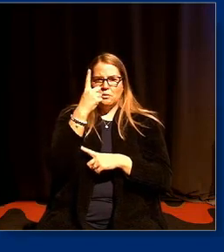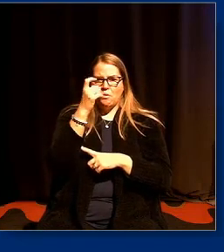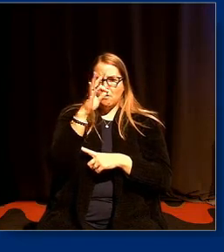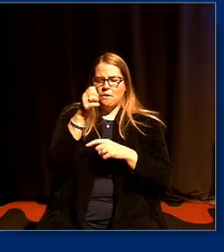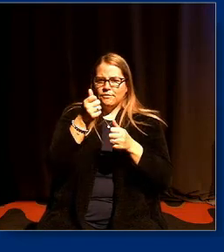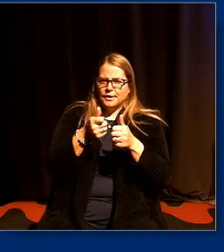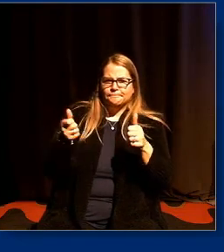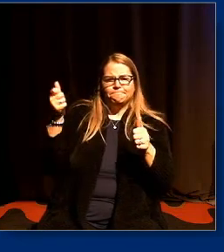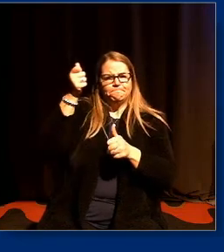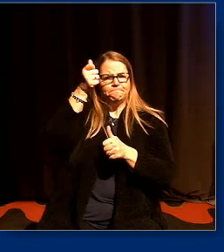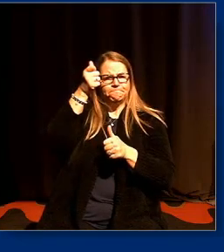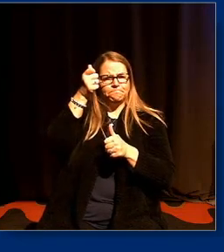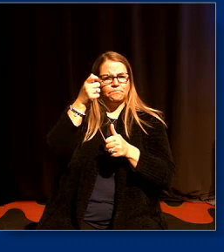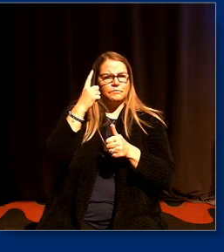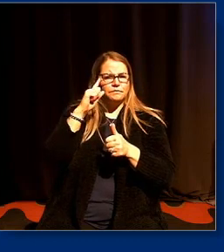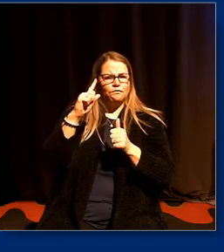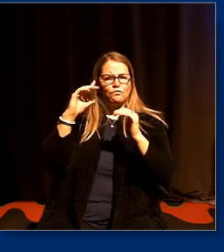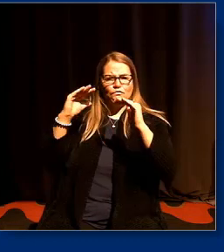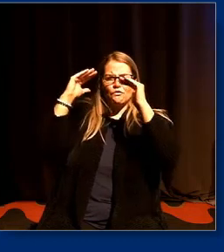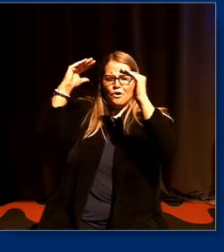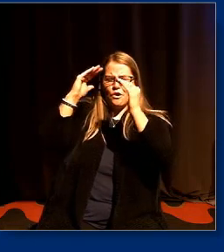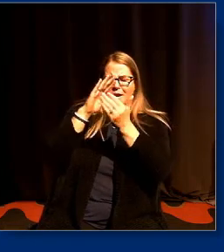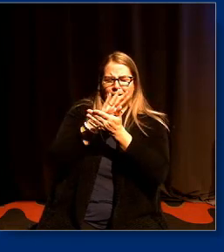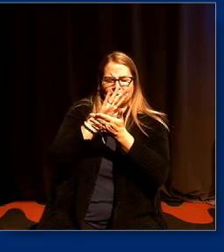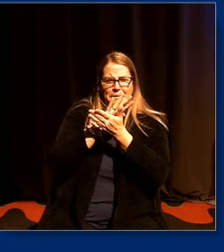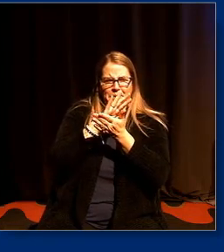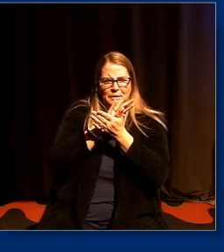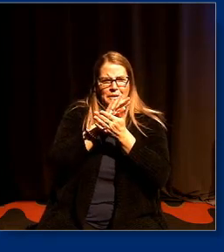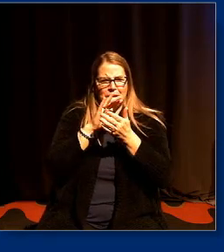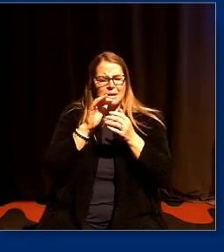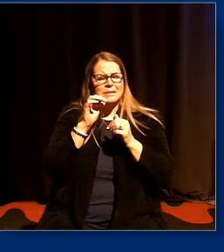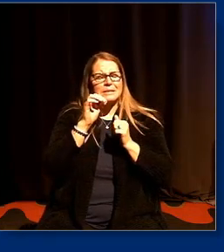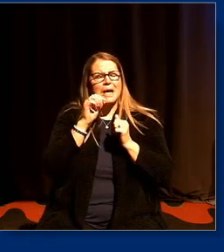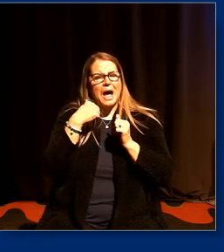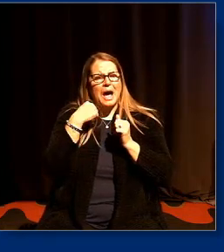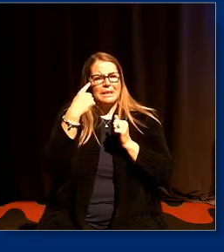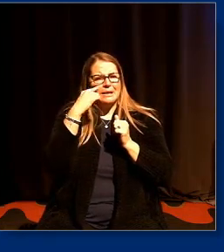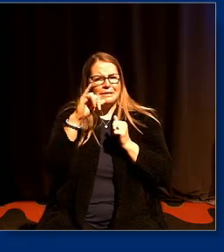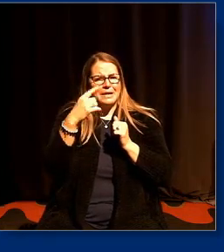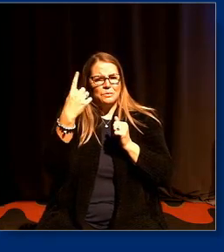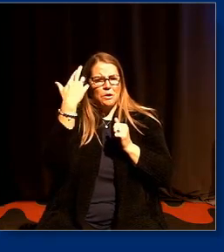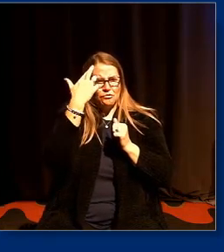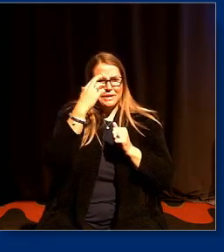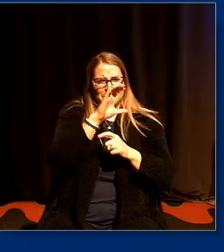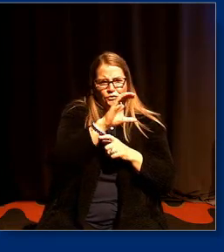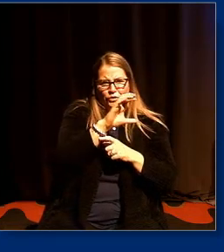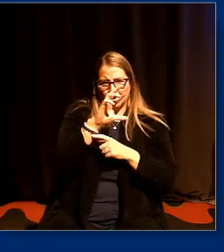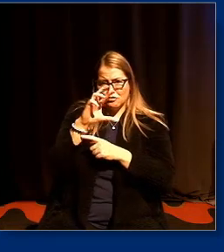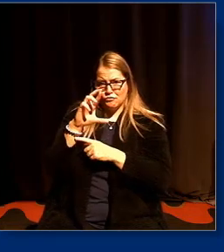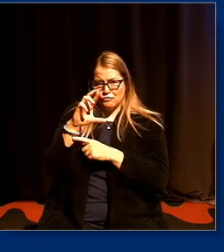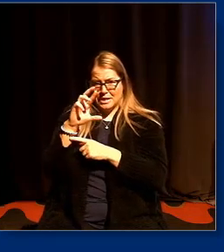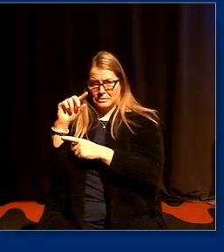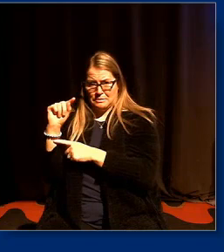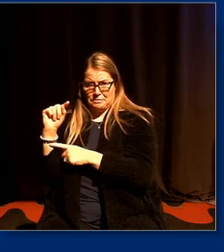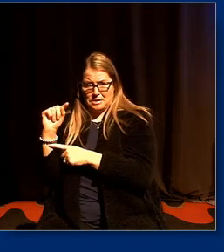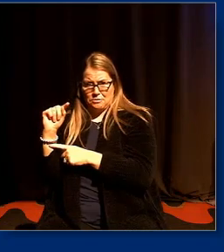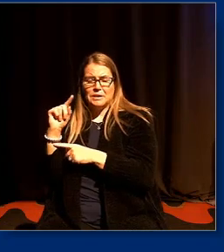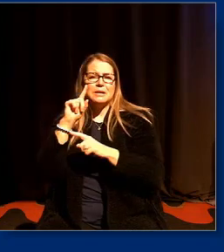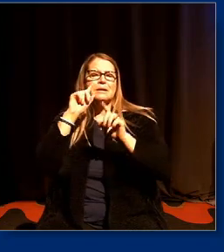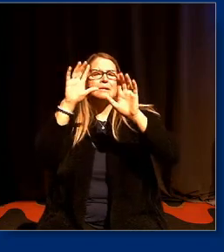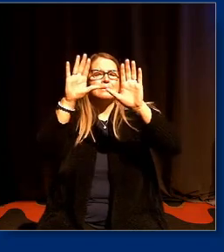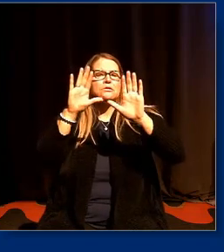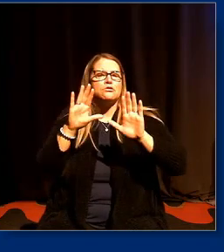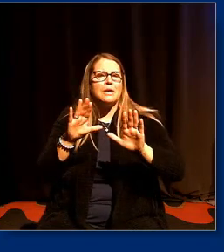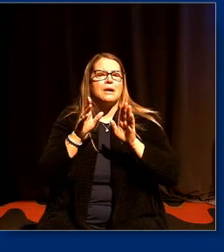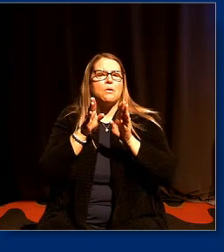of academic scholarship and and that explanation of why critical race theory i think is is is a great way of